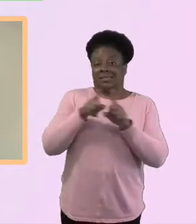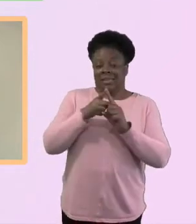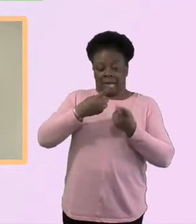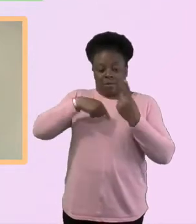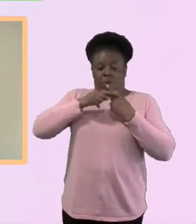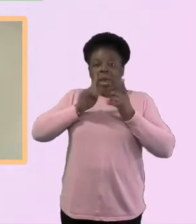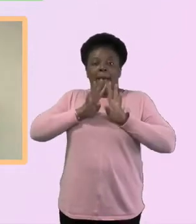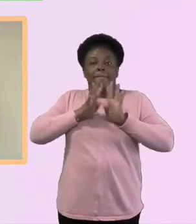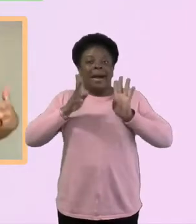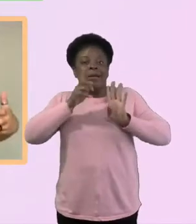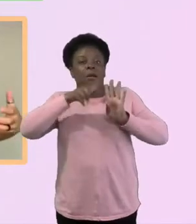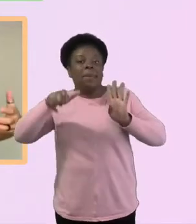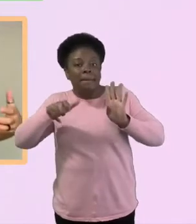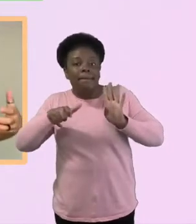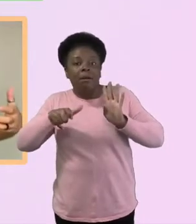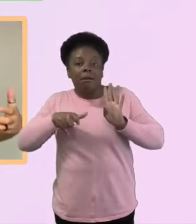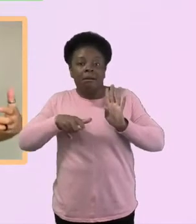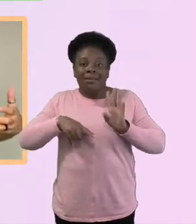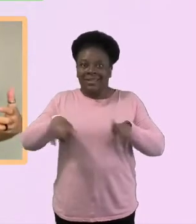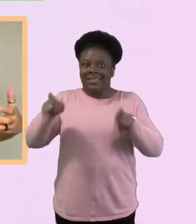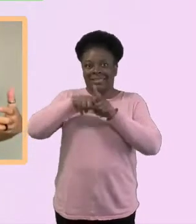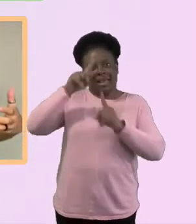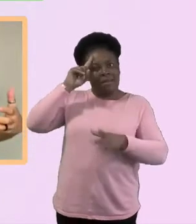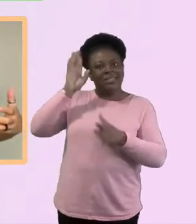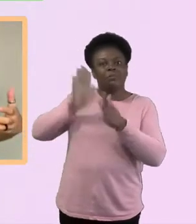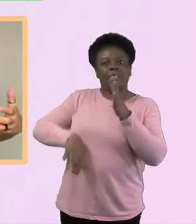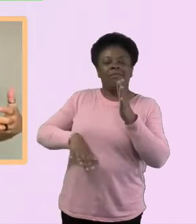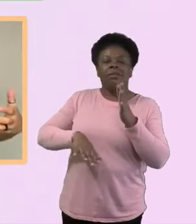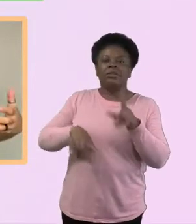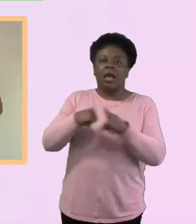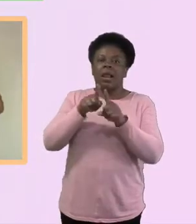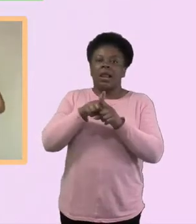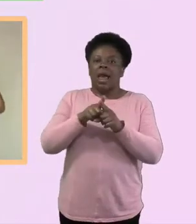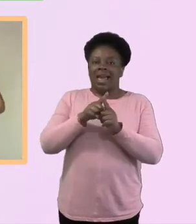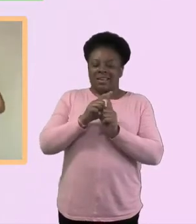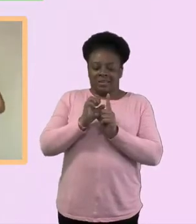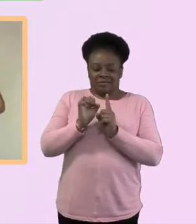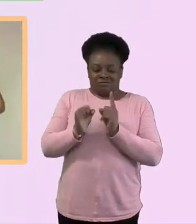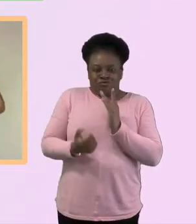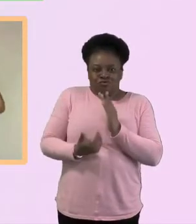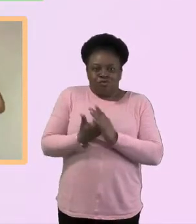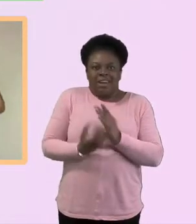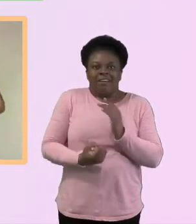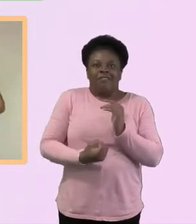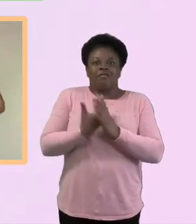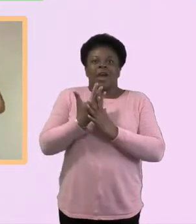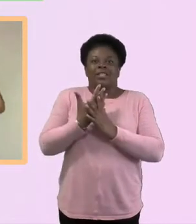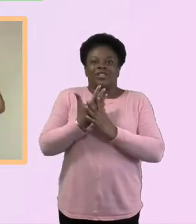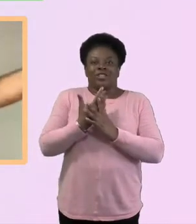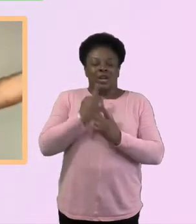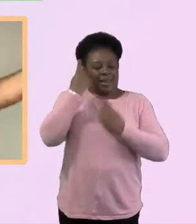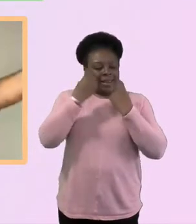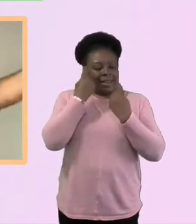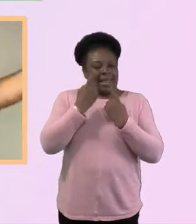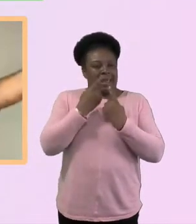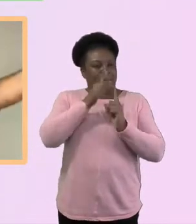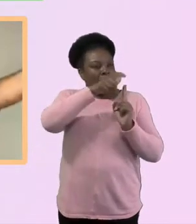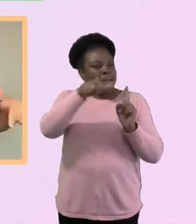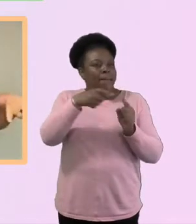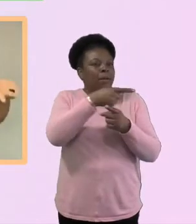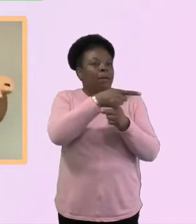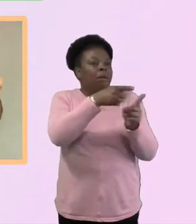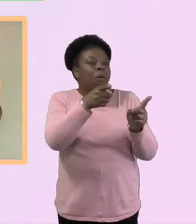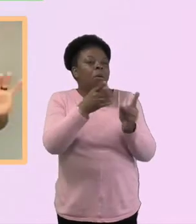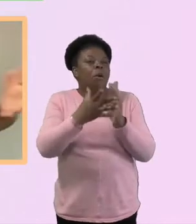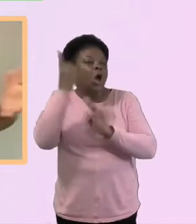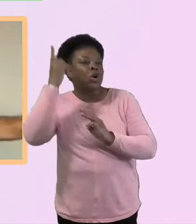been a stirring up, a re-stirring, if, if I could use that term perhaps, of, of really putting on our hearts, those that, that we know God loves, but that we